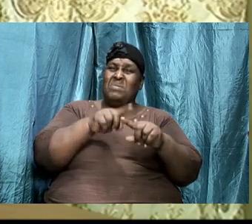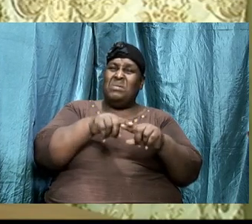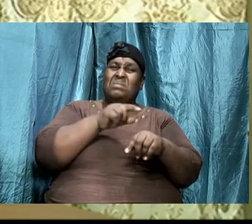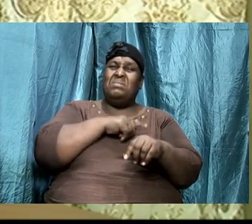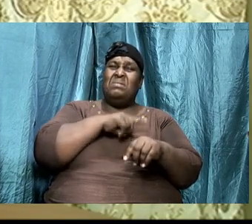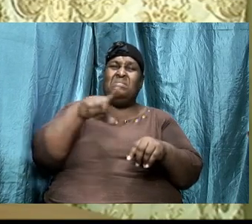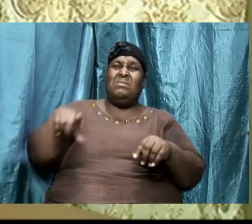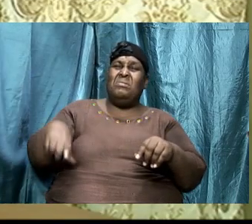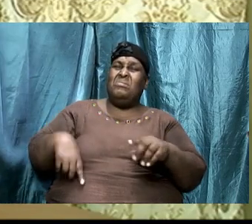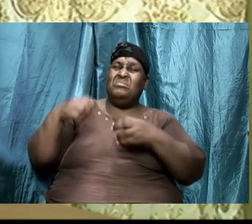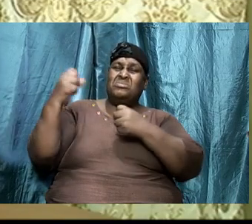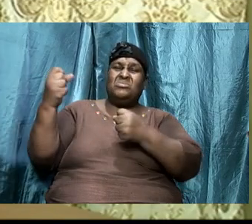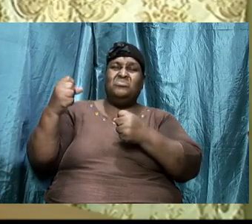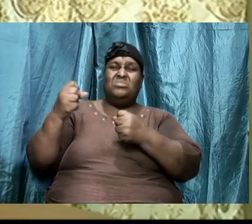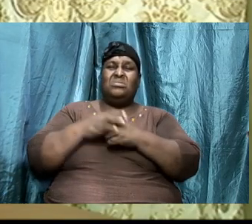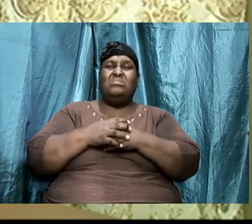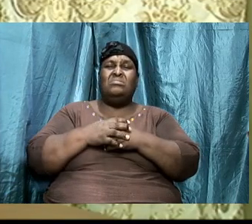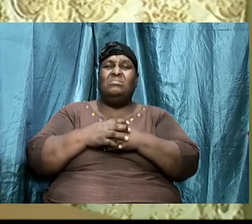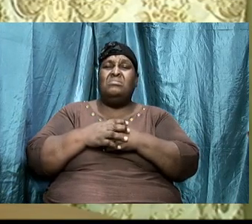not the Lord's strength